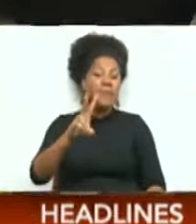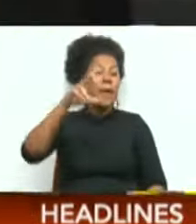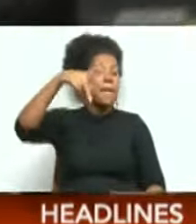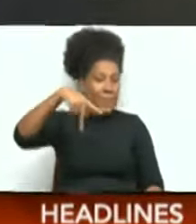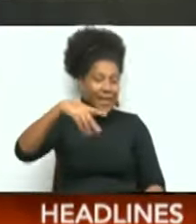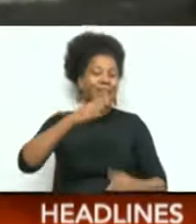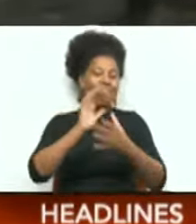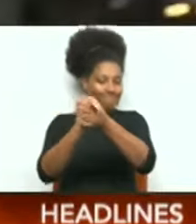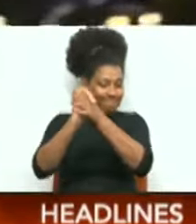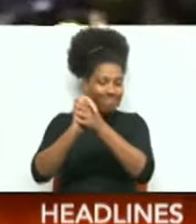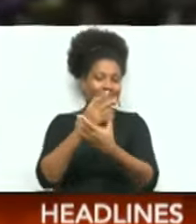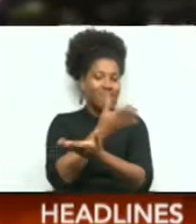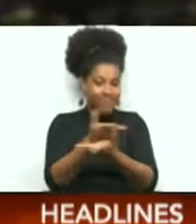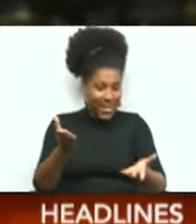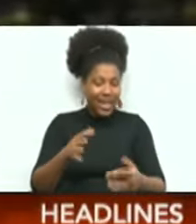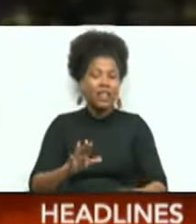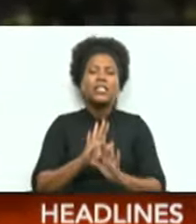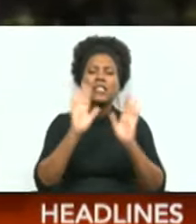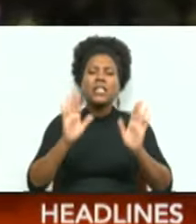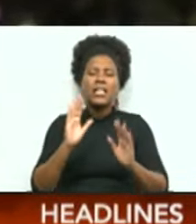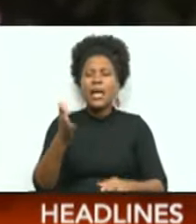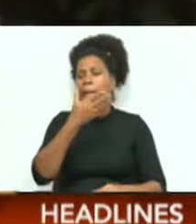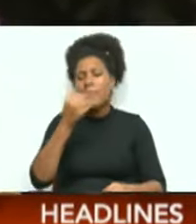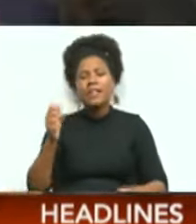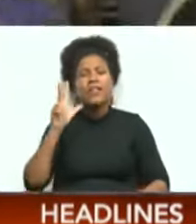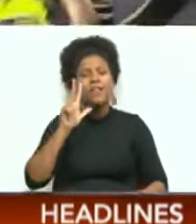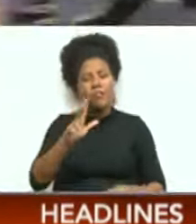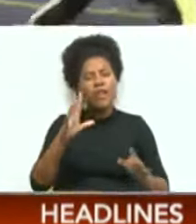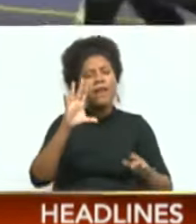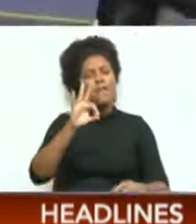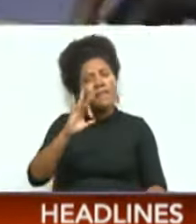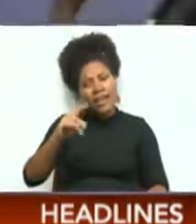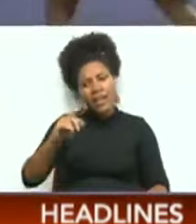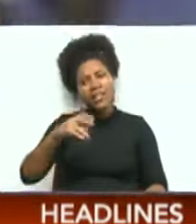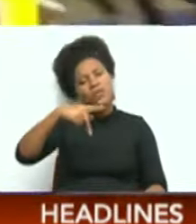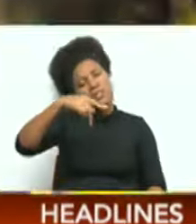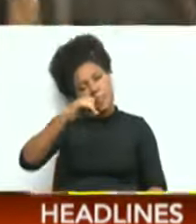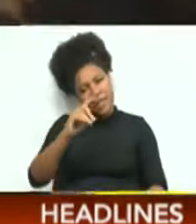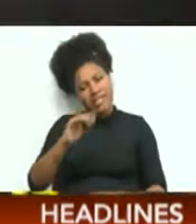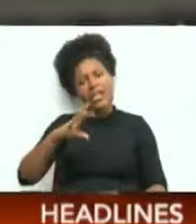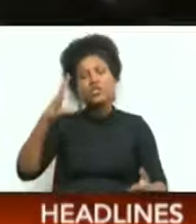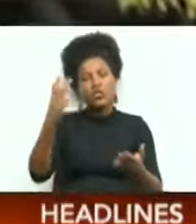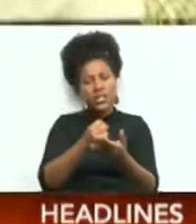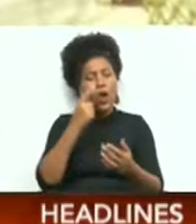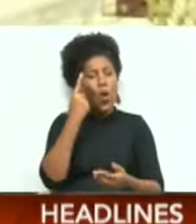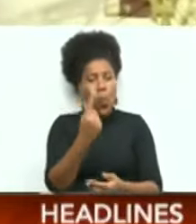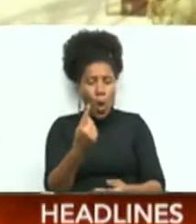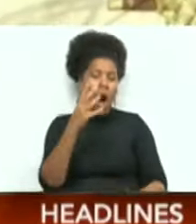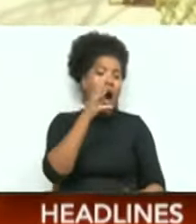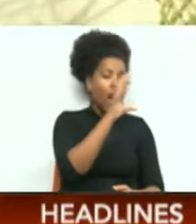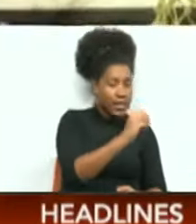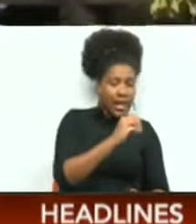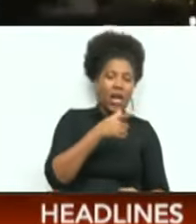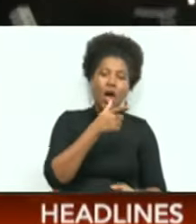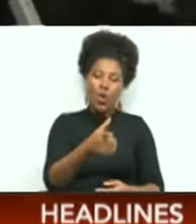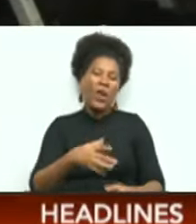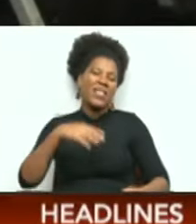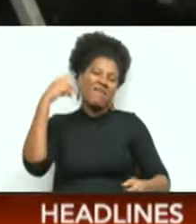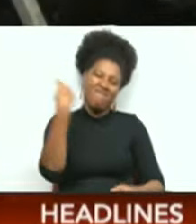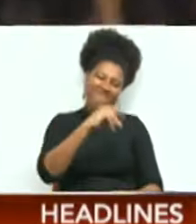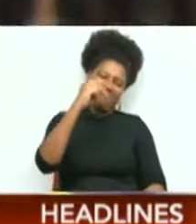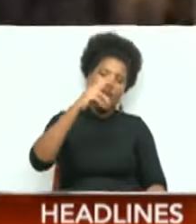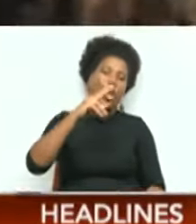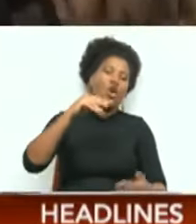Sunday when the Premier Division best of three finals series got going, it was Pacers who took a 1-0 lead when they trashed New Chapter Academy by